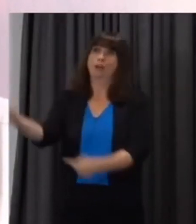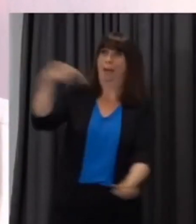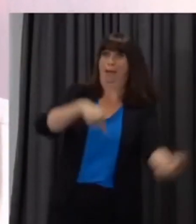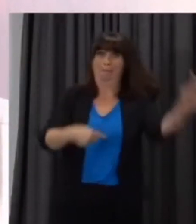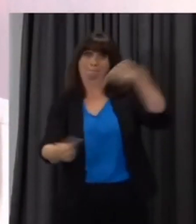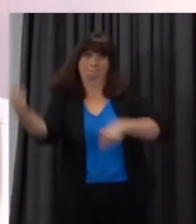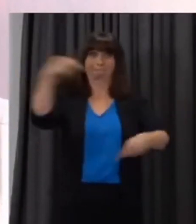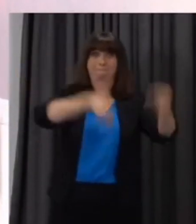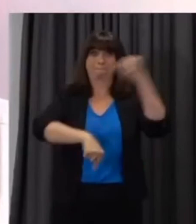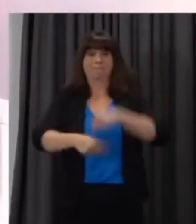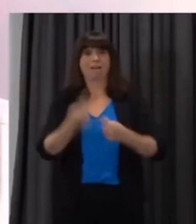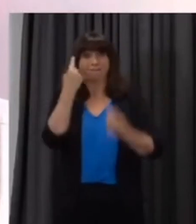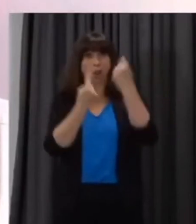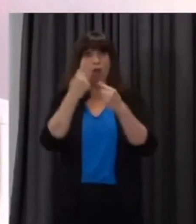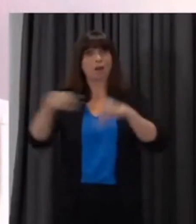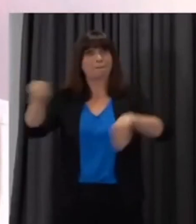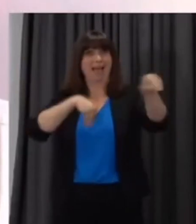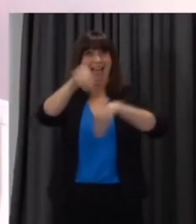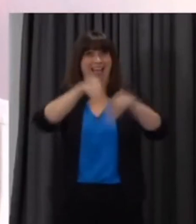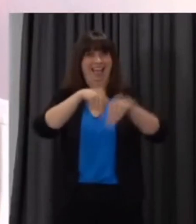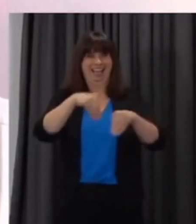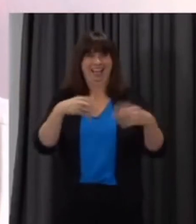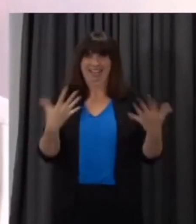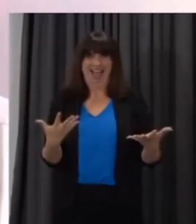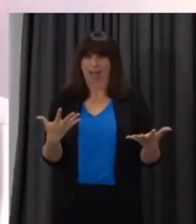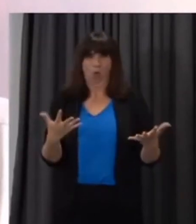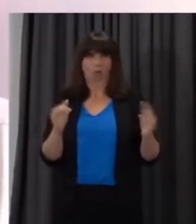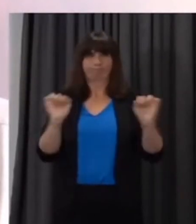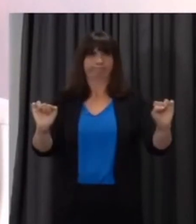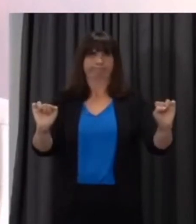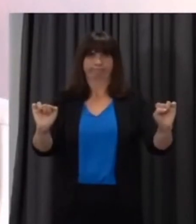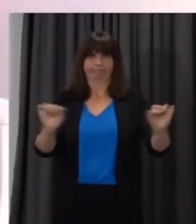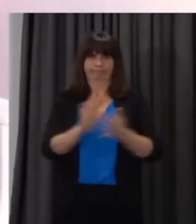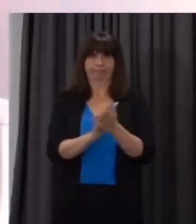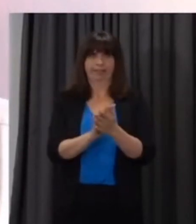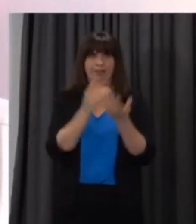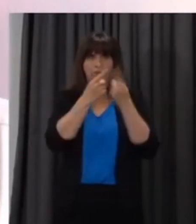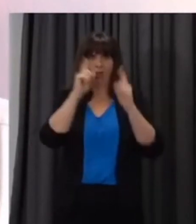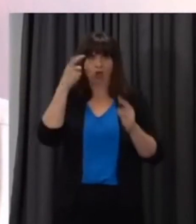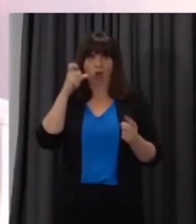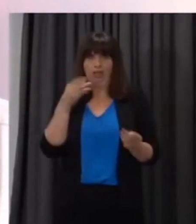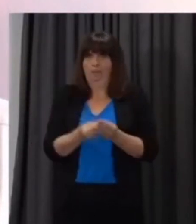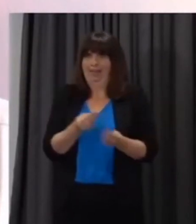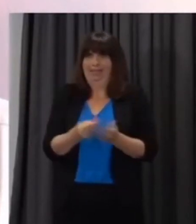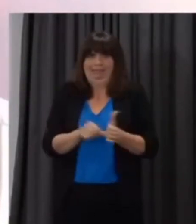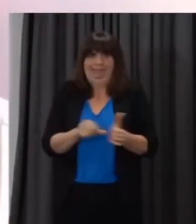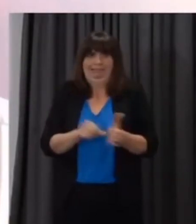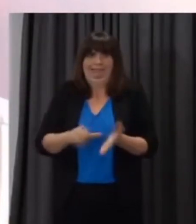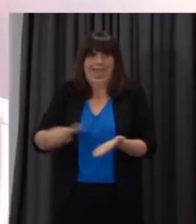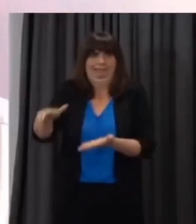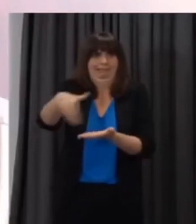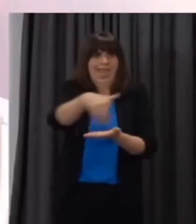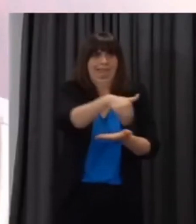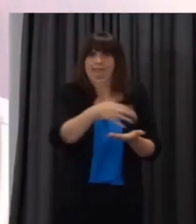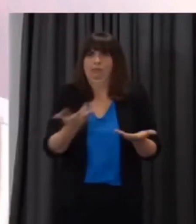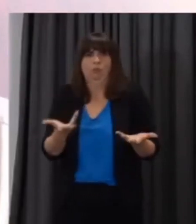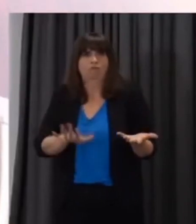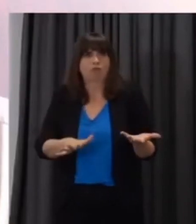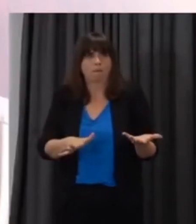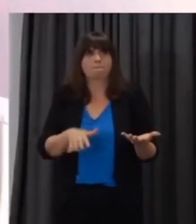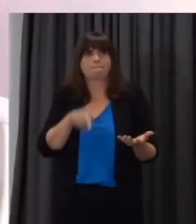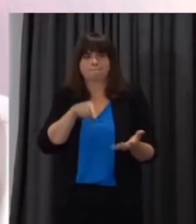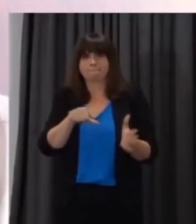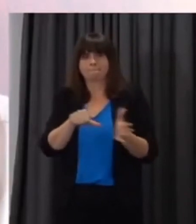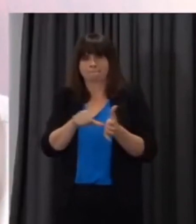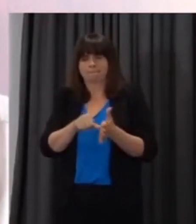the Russell group today is called for amongst other actions these are waivers to be introduced in order to